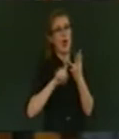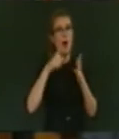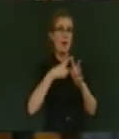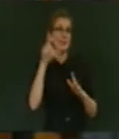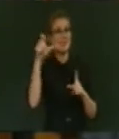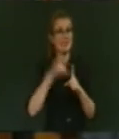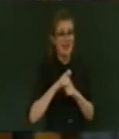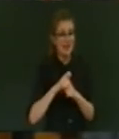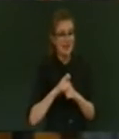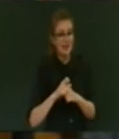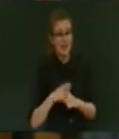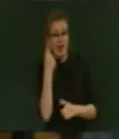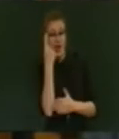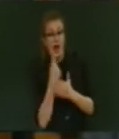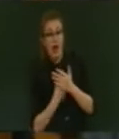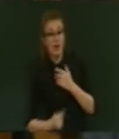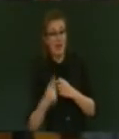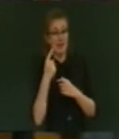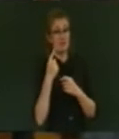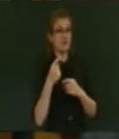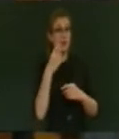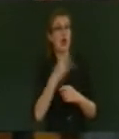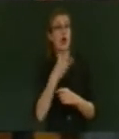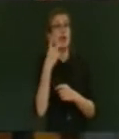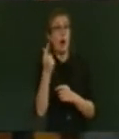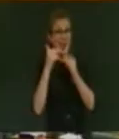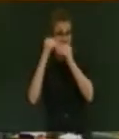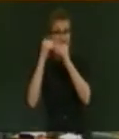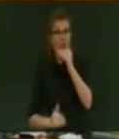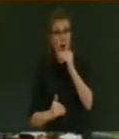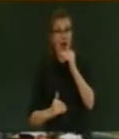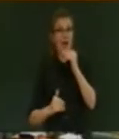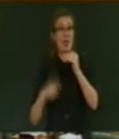31 are lower than this government is delivering for New Zealanders.